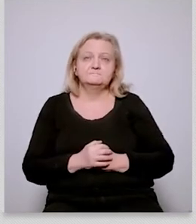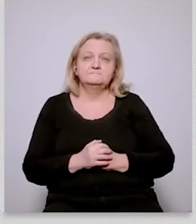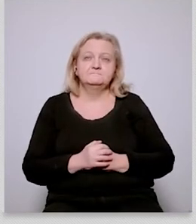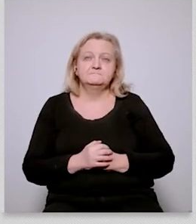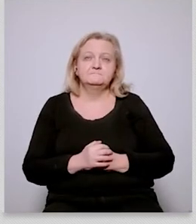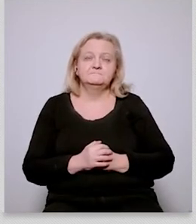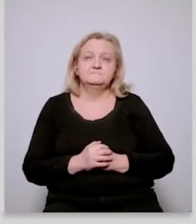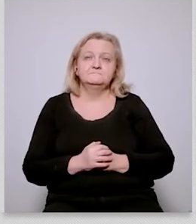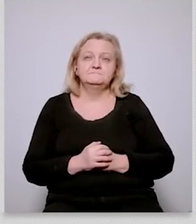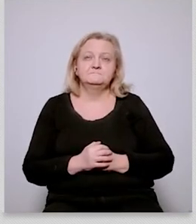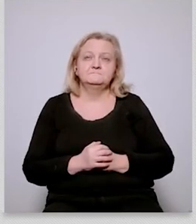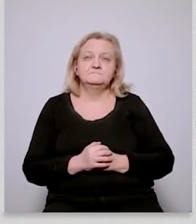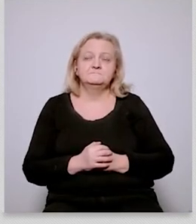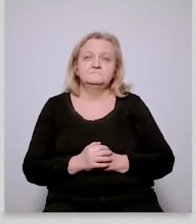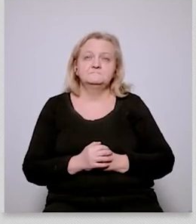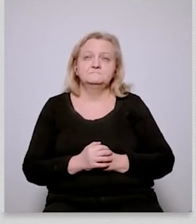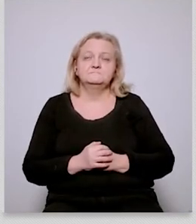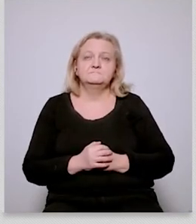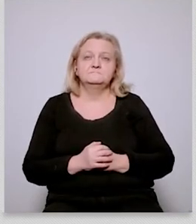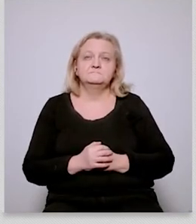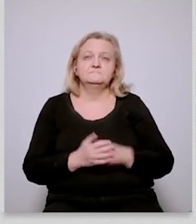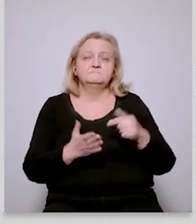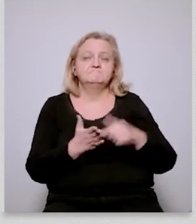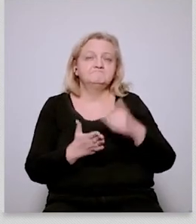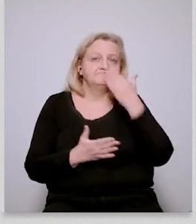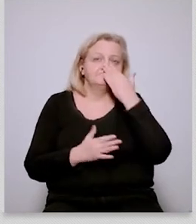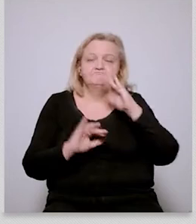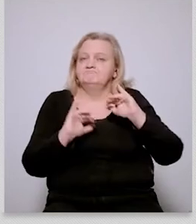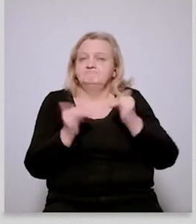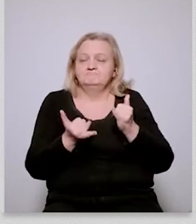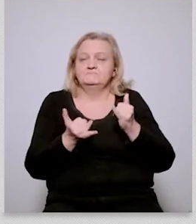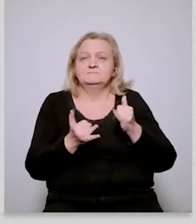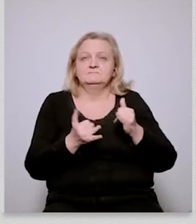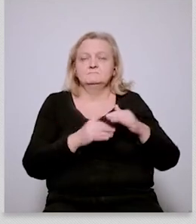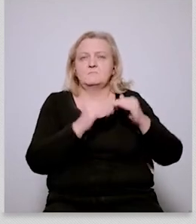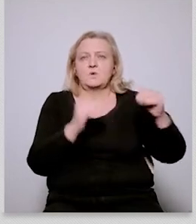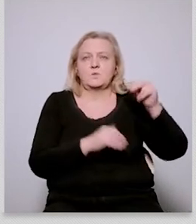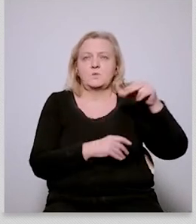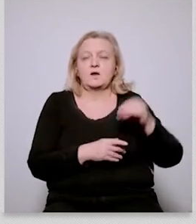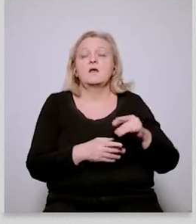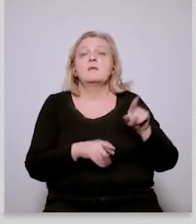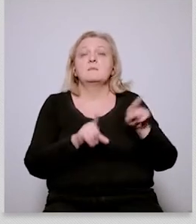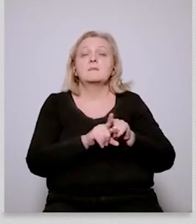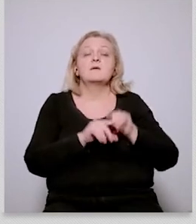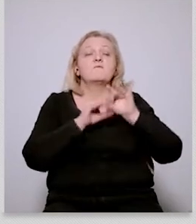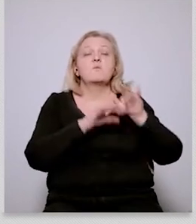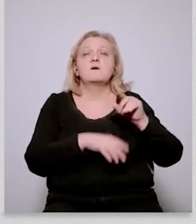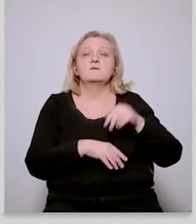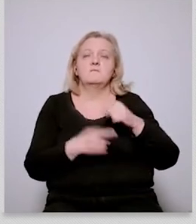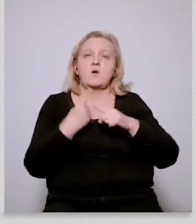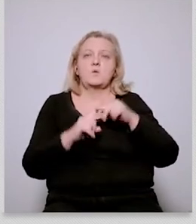out at the eu level and how do they affect the policy making in the in the european union um and